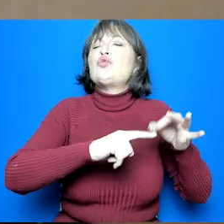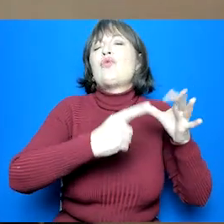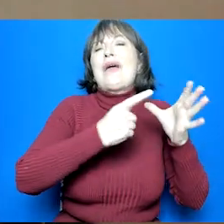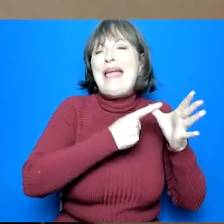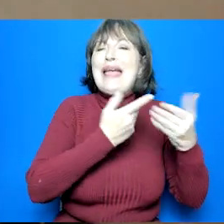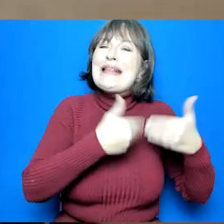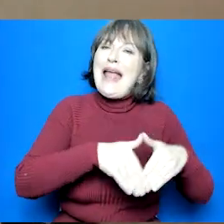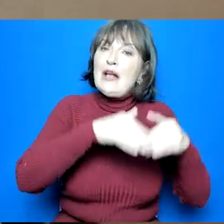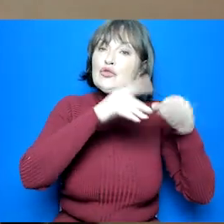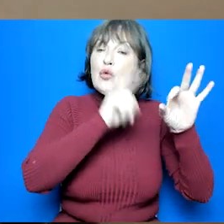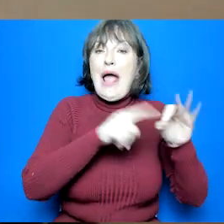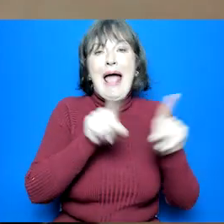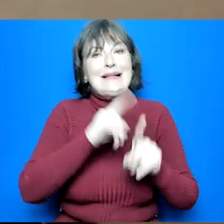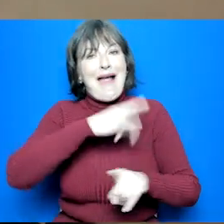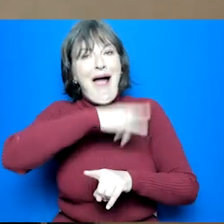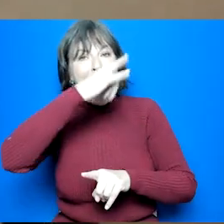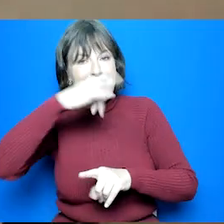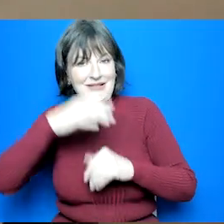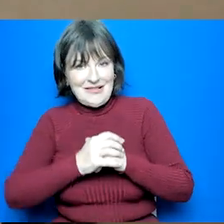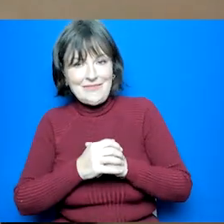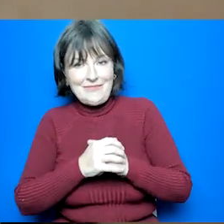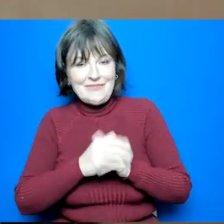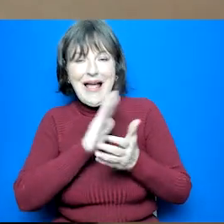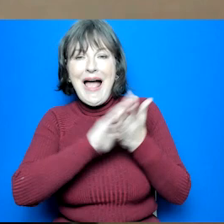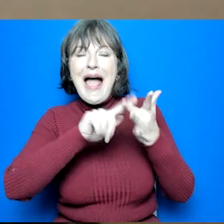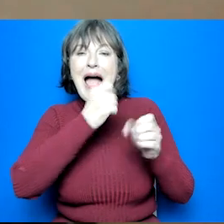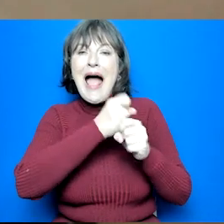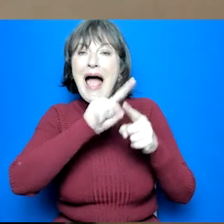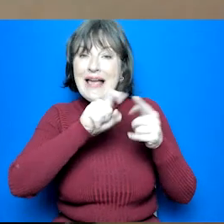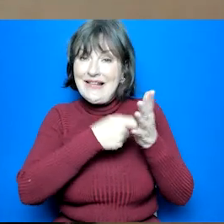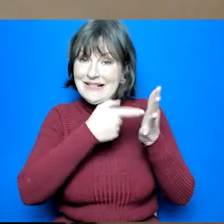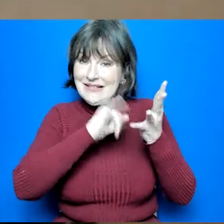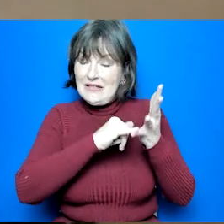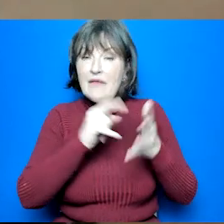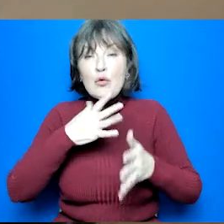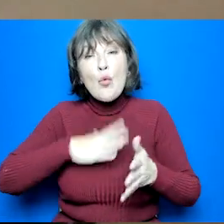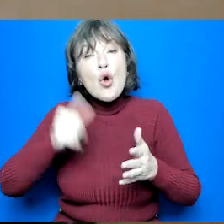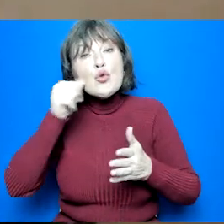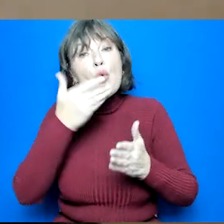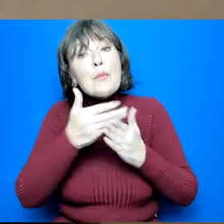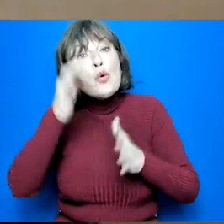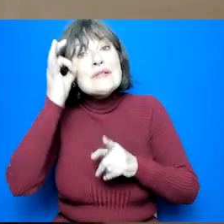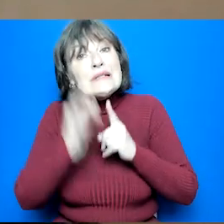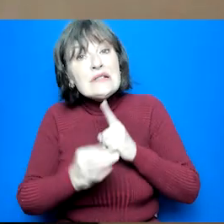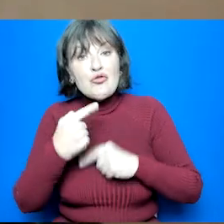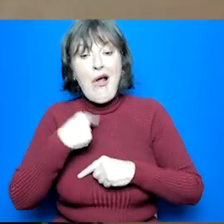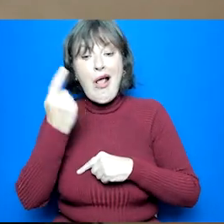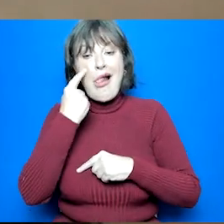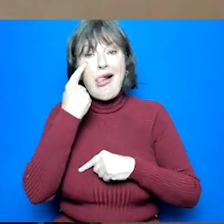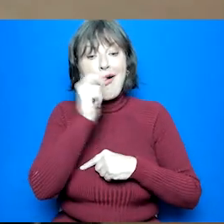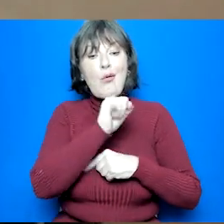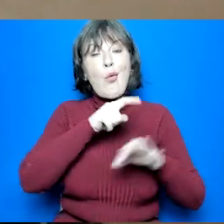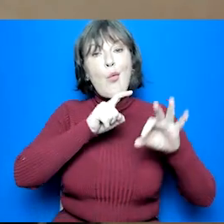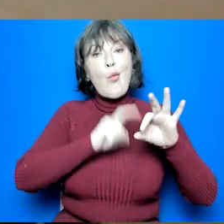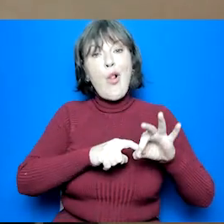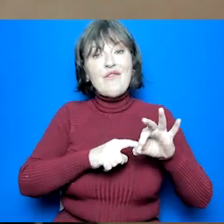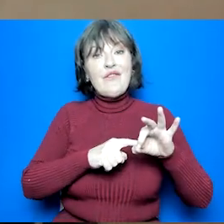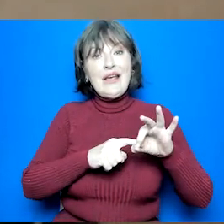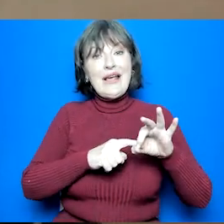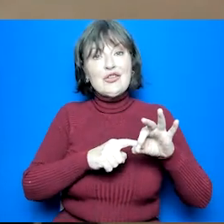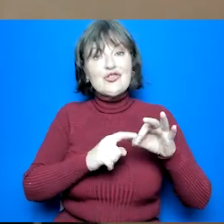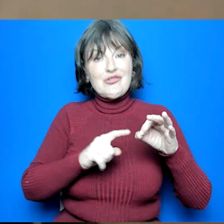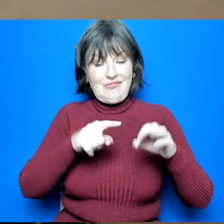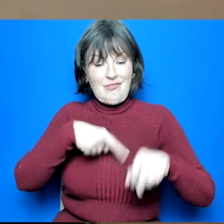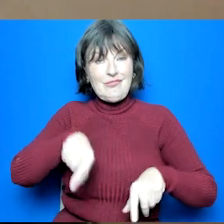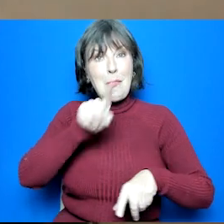hires for more information you can visit the qualifications pages on my world of work or you could have a look